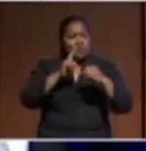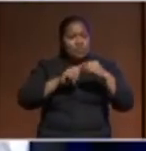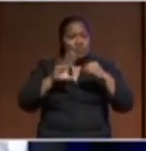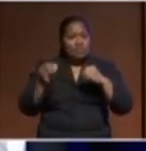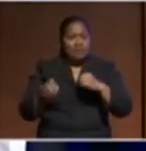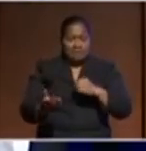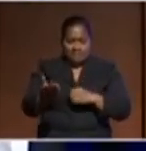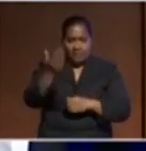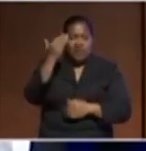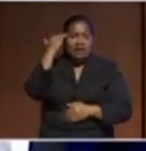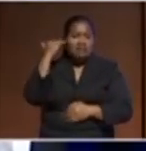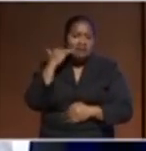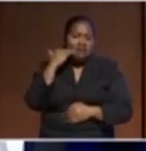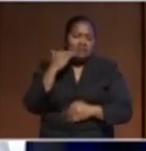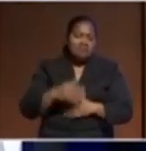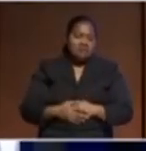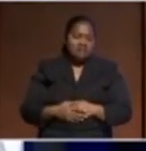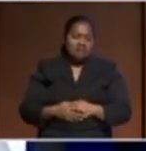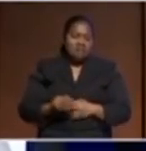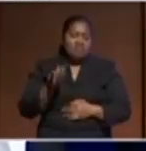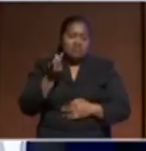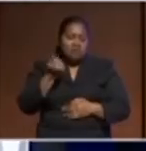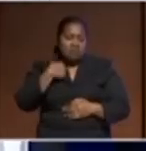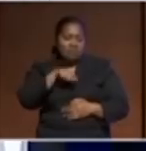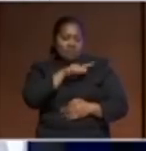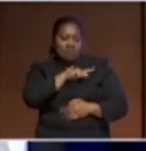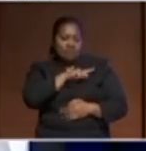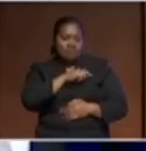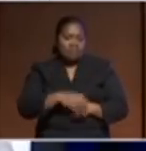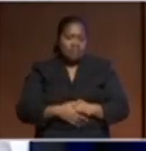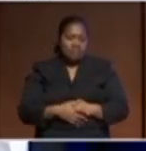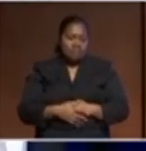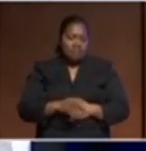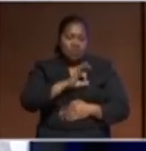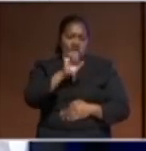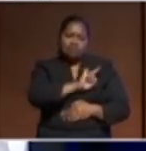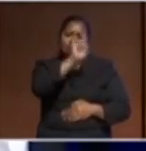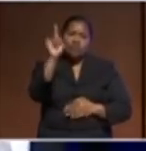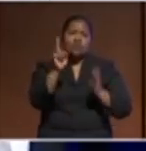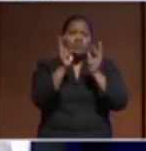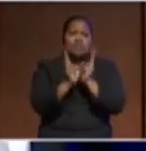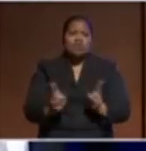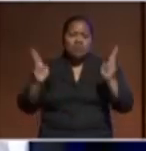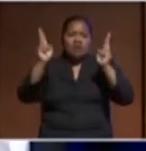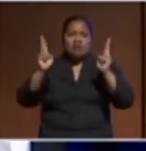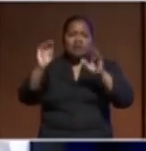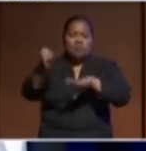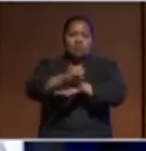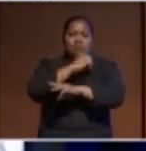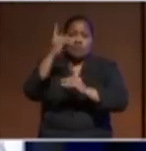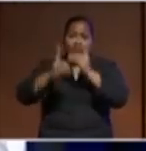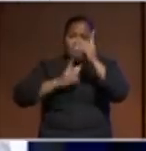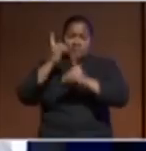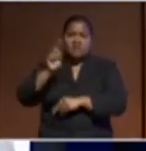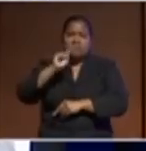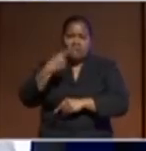coming here we some of us did not make it to UN oceans conference but I was following all of the